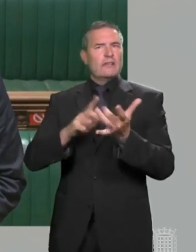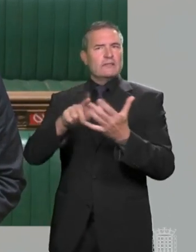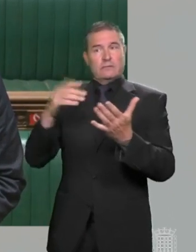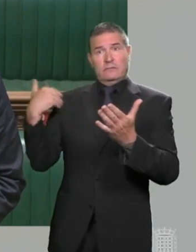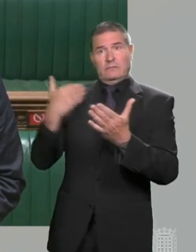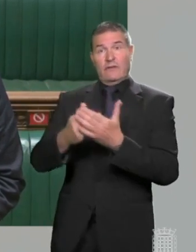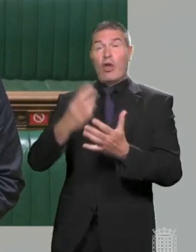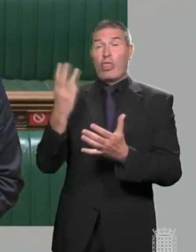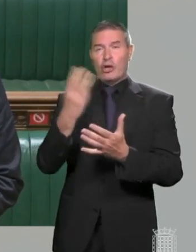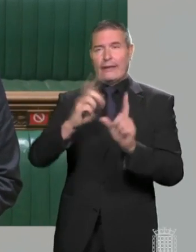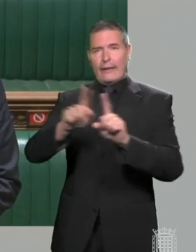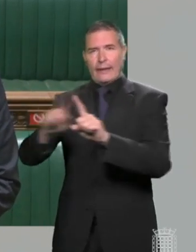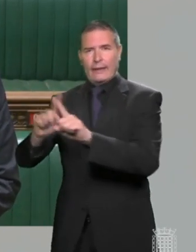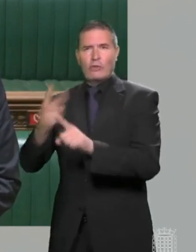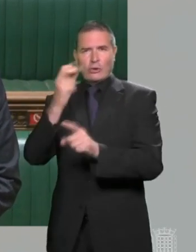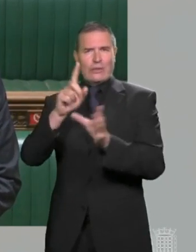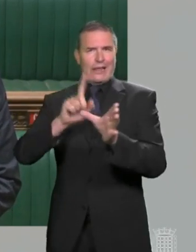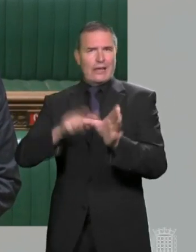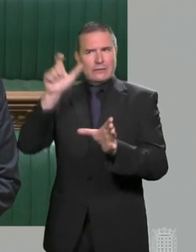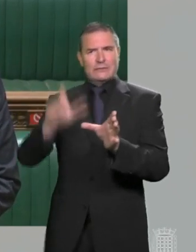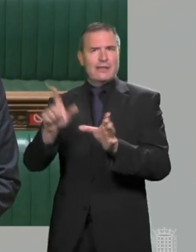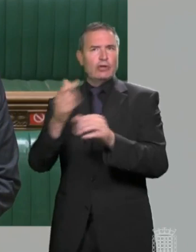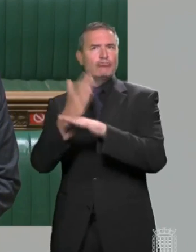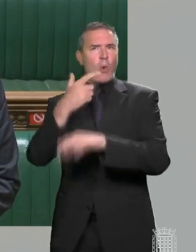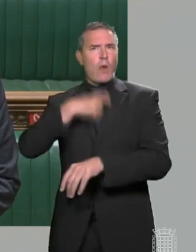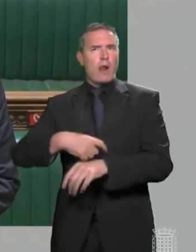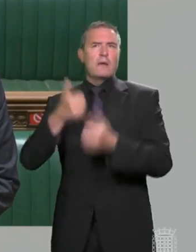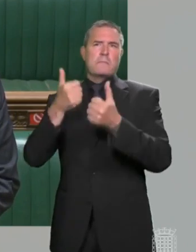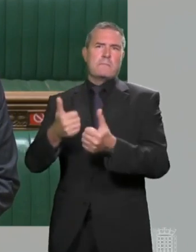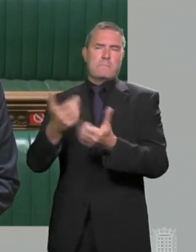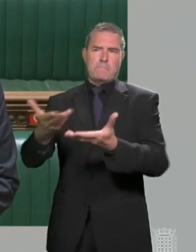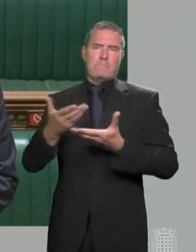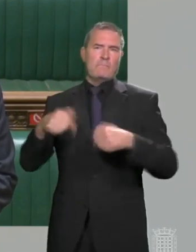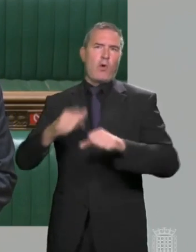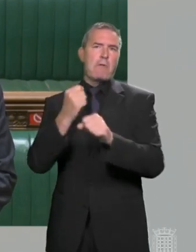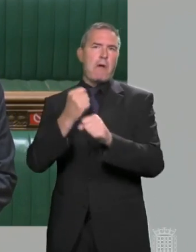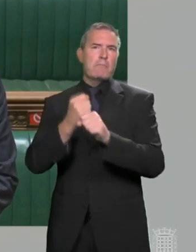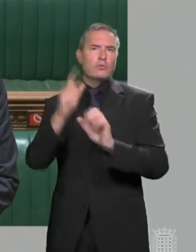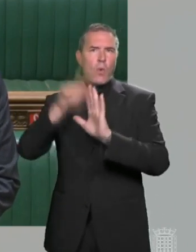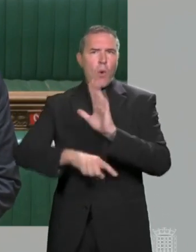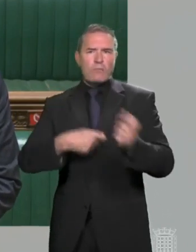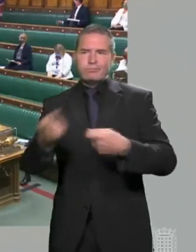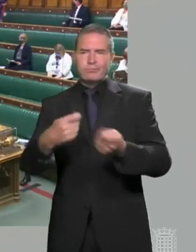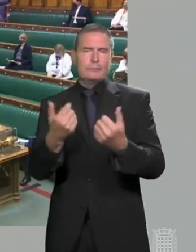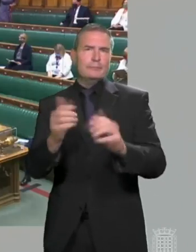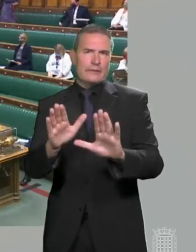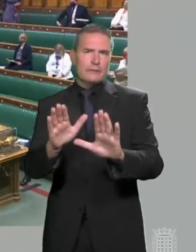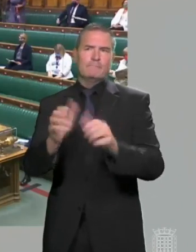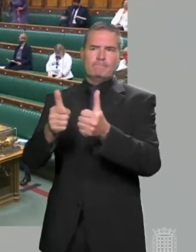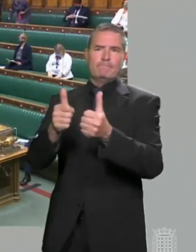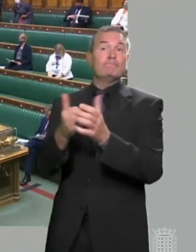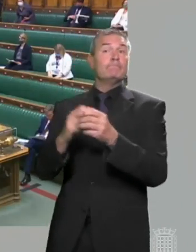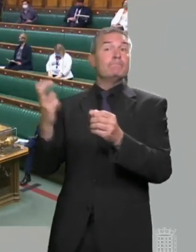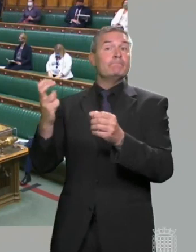Chief Whips and for over 20 years has played an invaluable role in delivering the Government of the day's legislative programme. We wish him well.